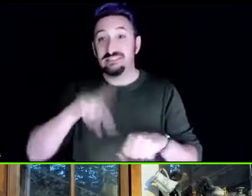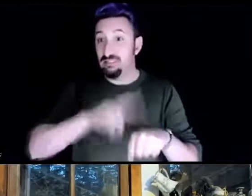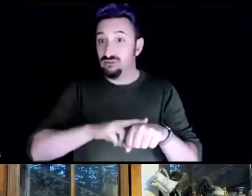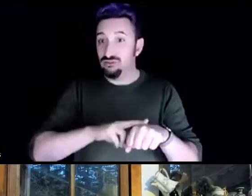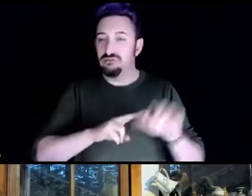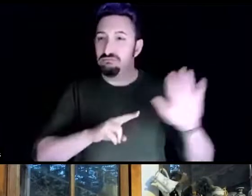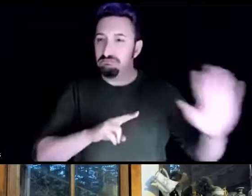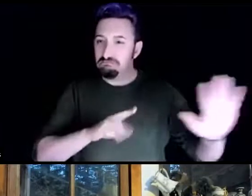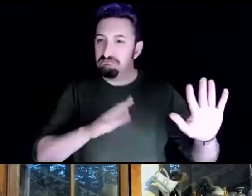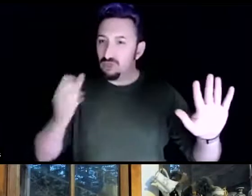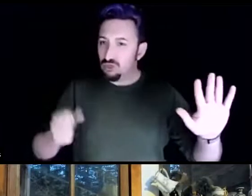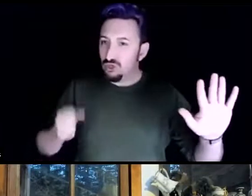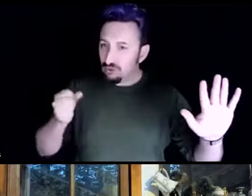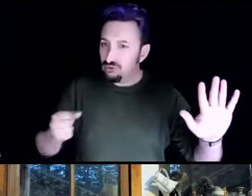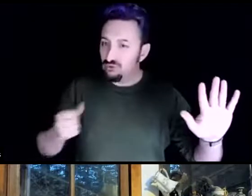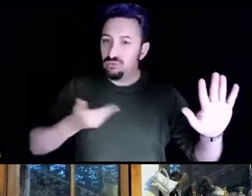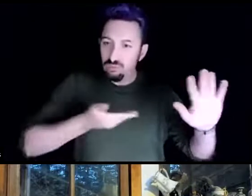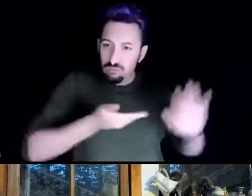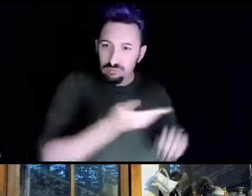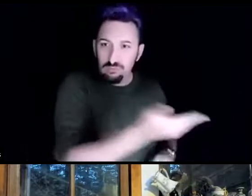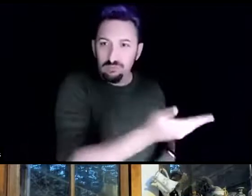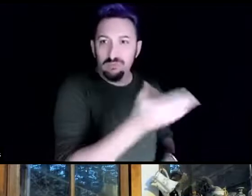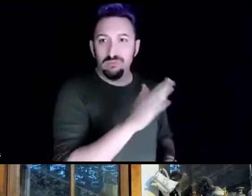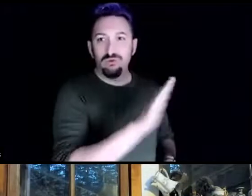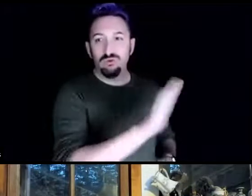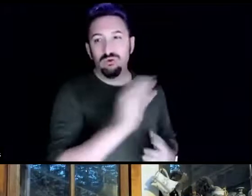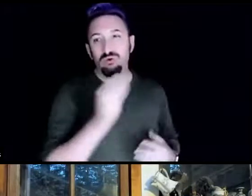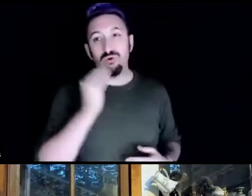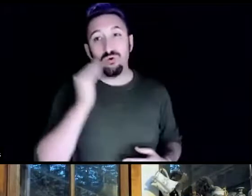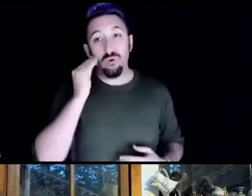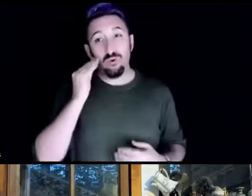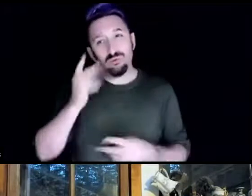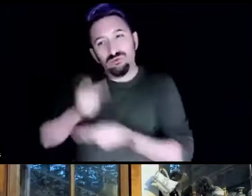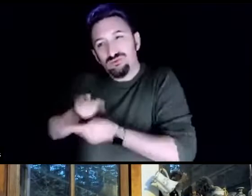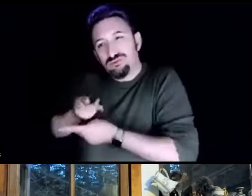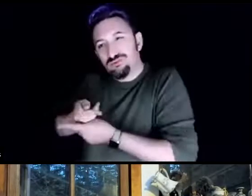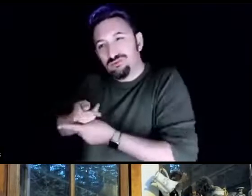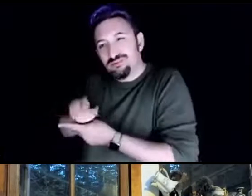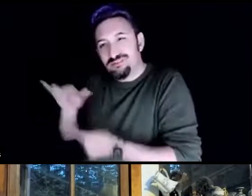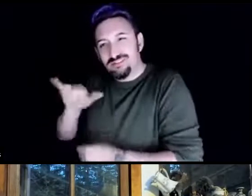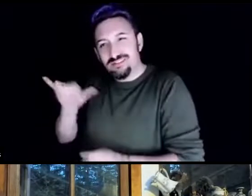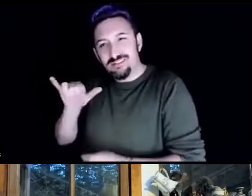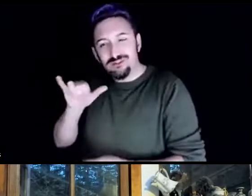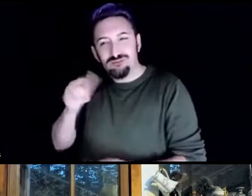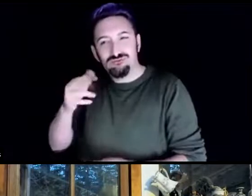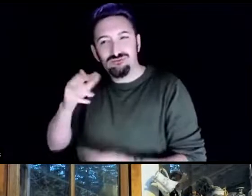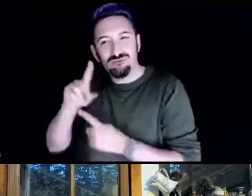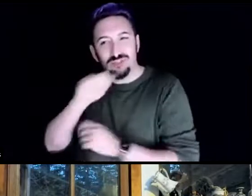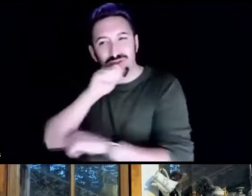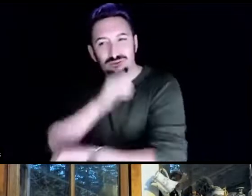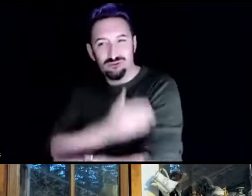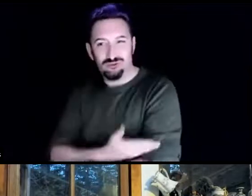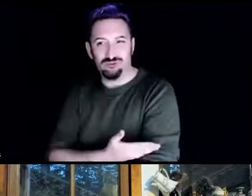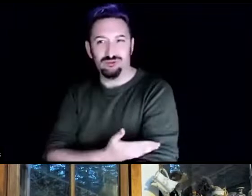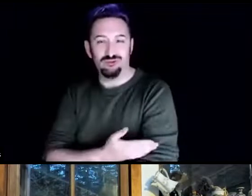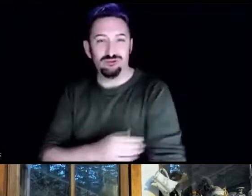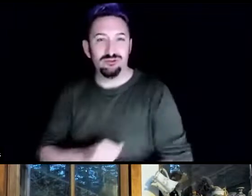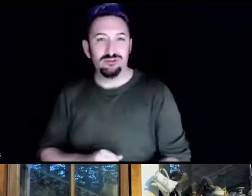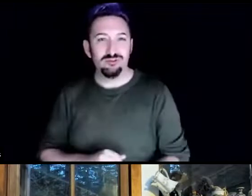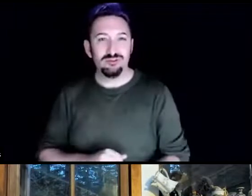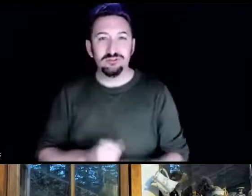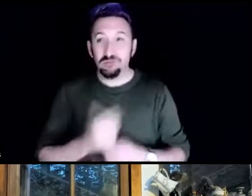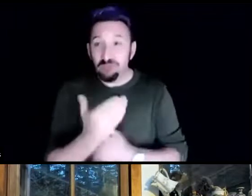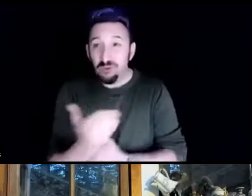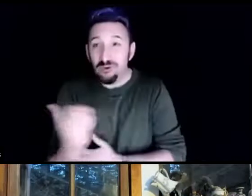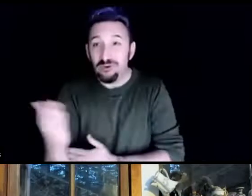and honored me like a granddaughter. And we would share, and we morning drink and watch the